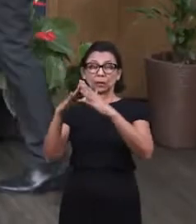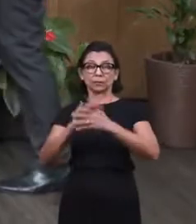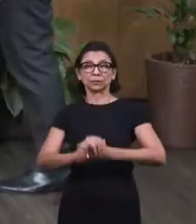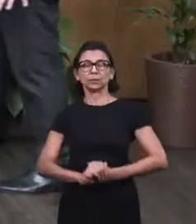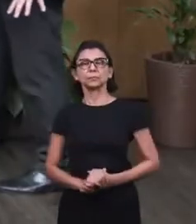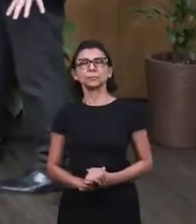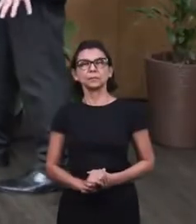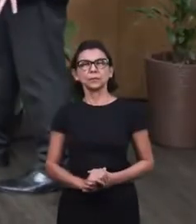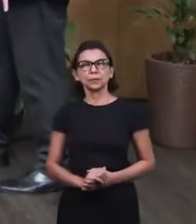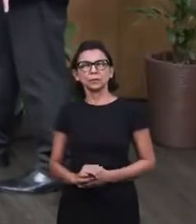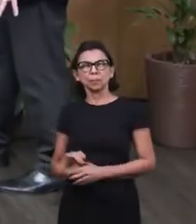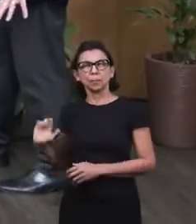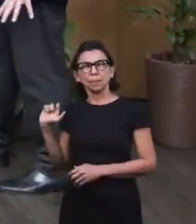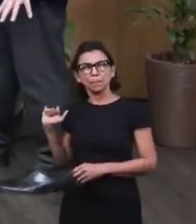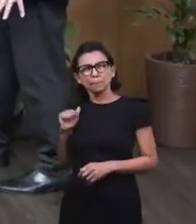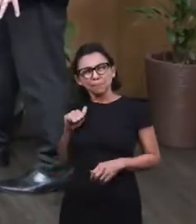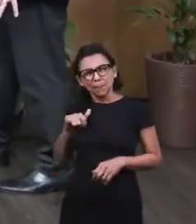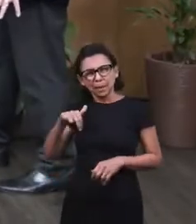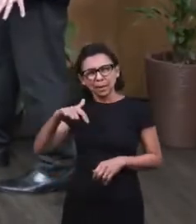way down to Cana